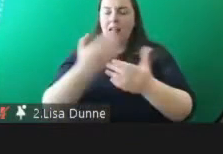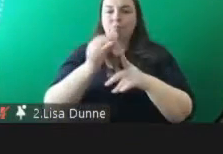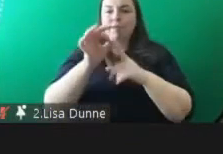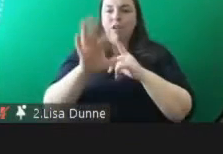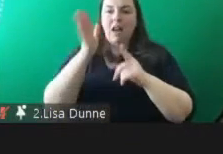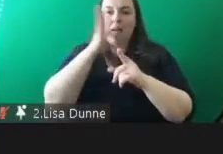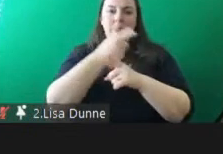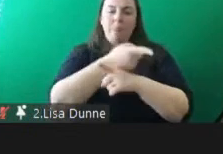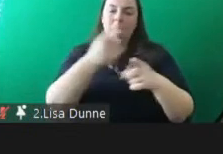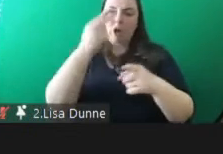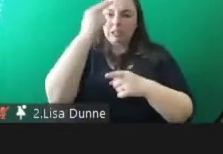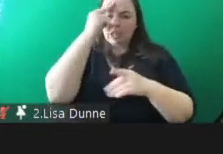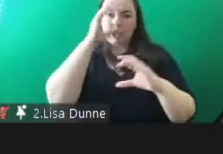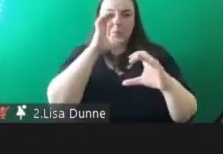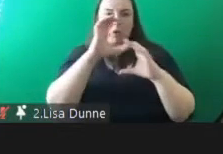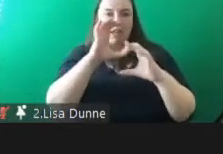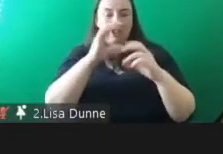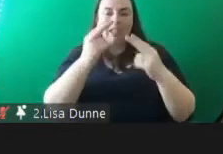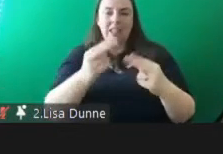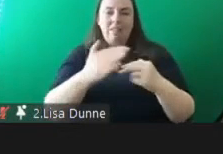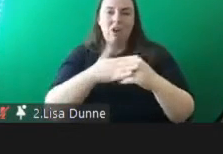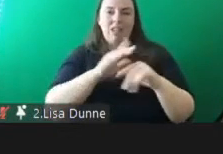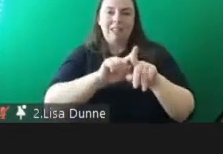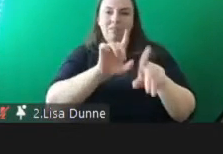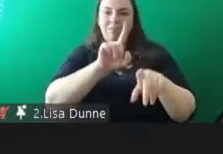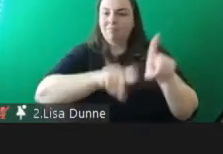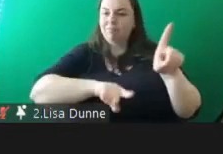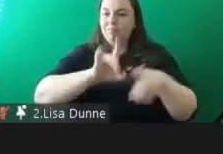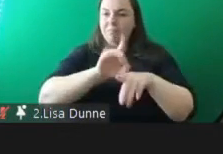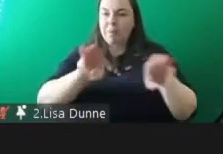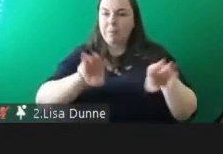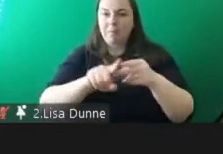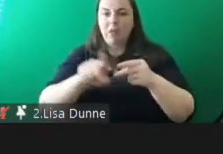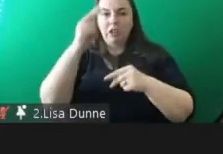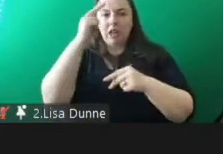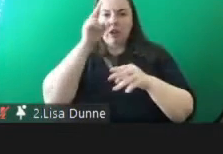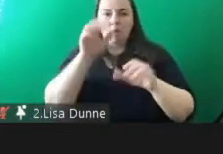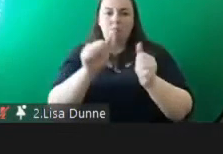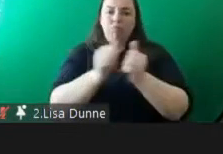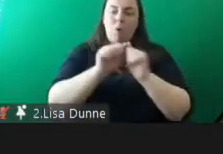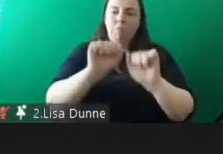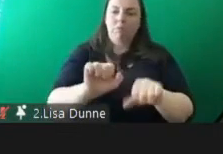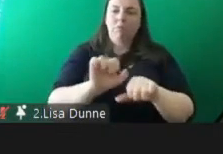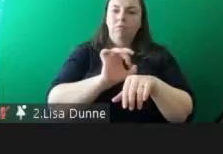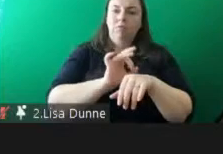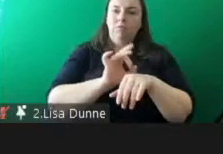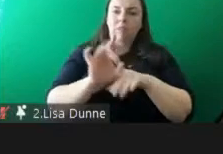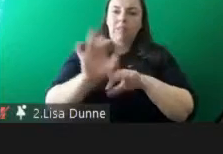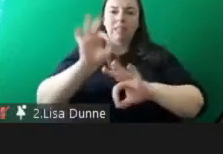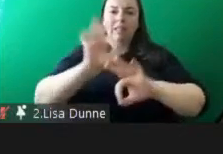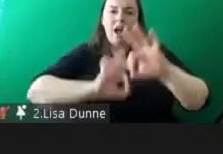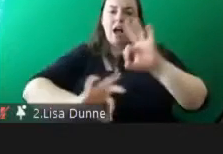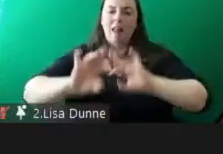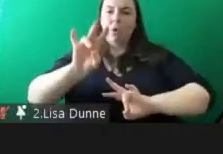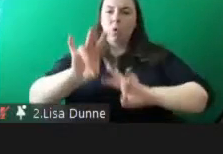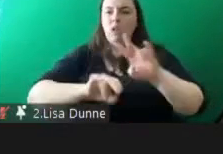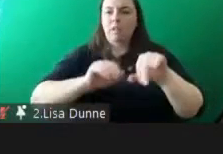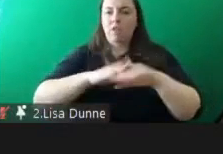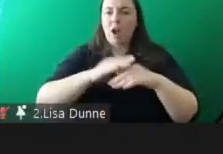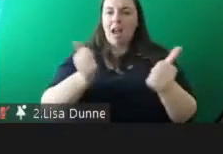understand the communication needs they understand the appropriate style of questioning of people who are vulnerable